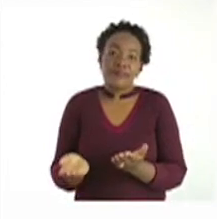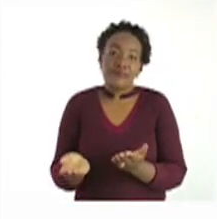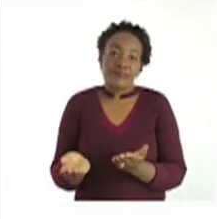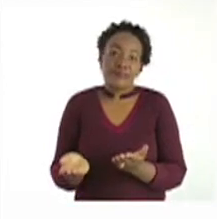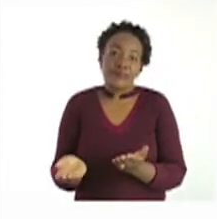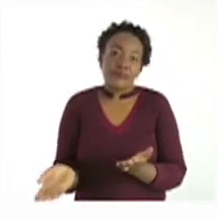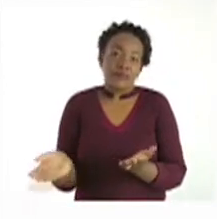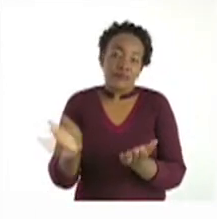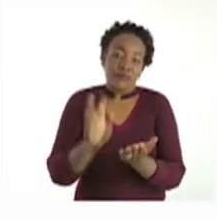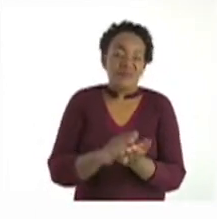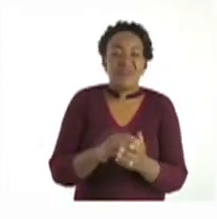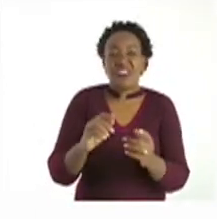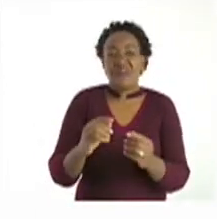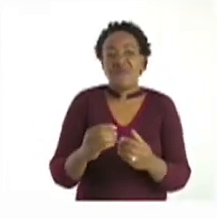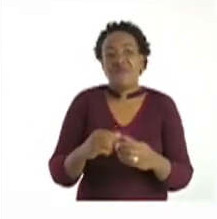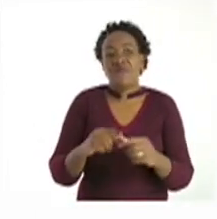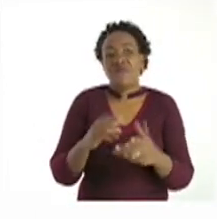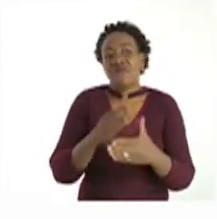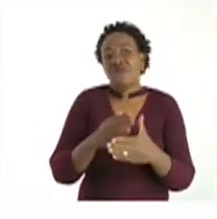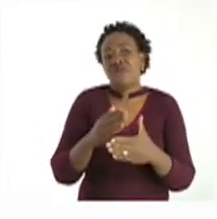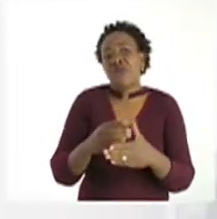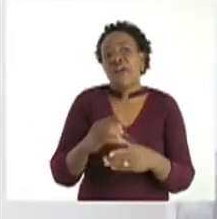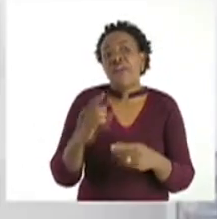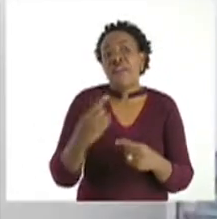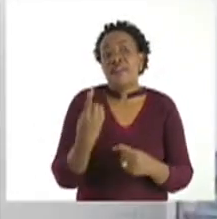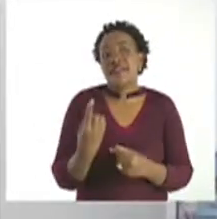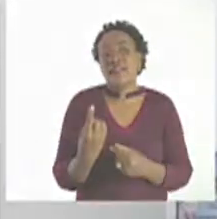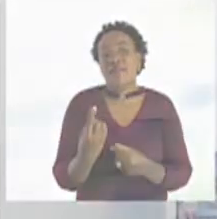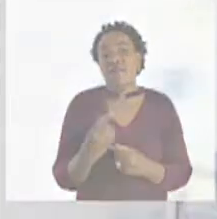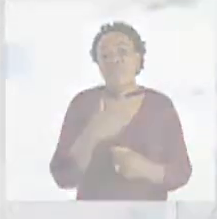the remaining work. Thank you so much.